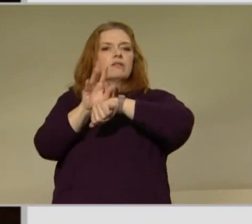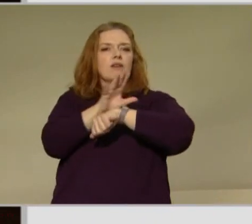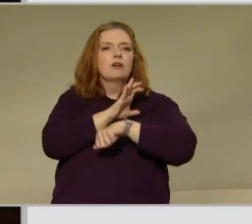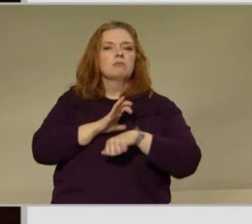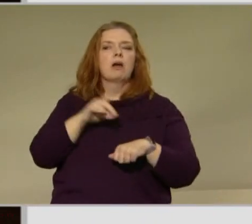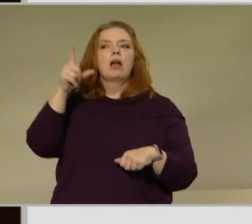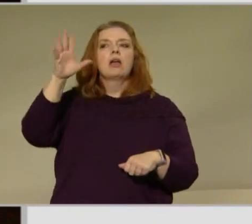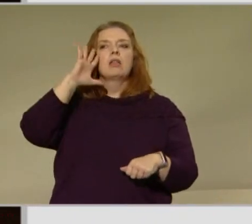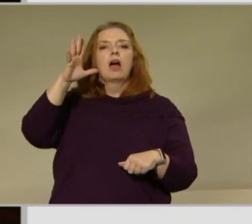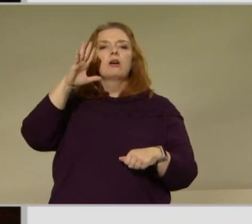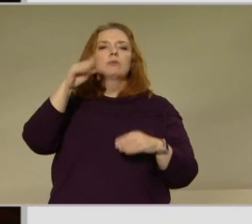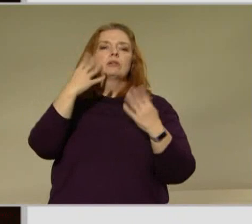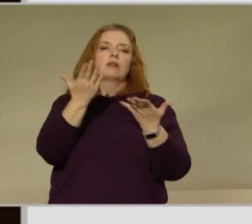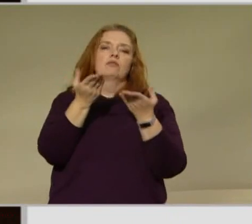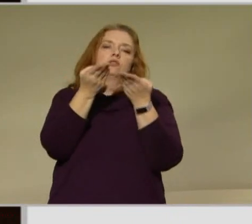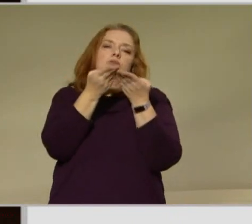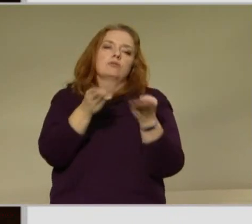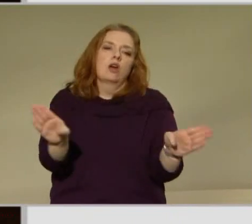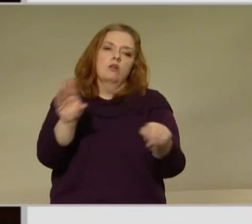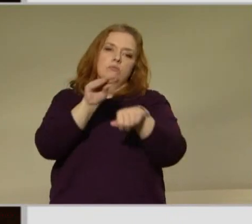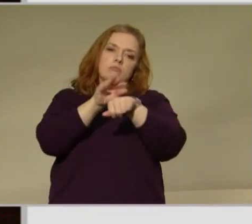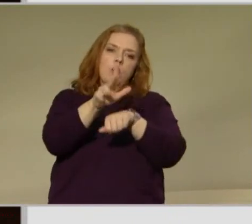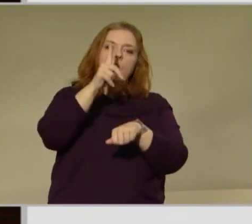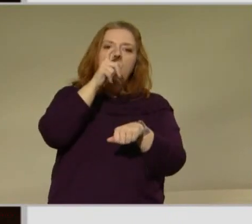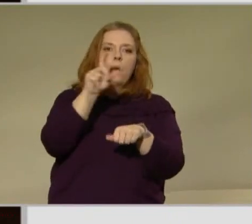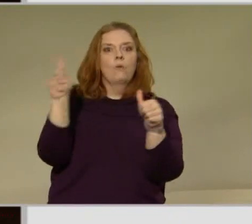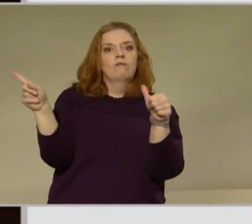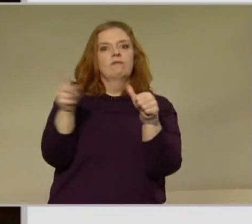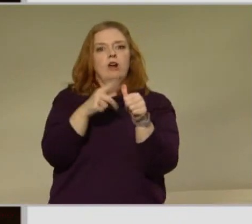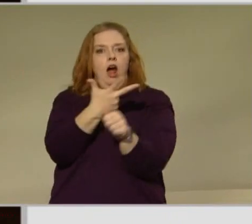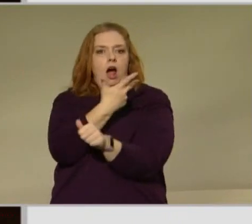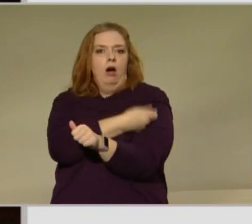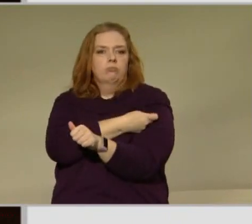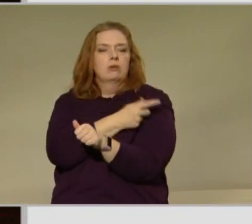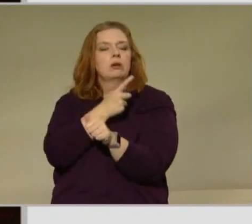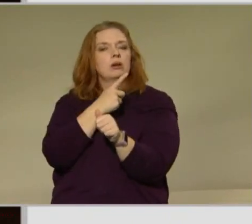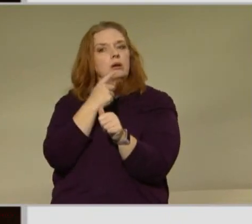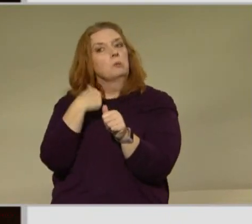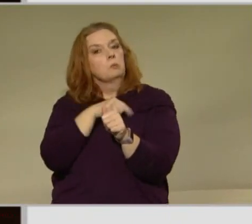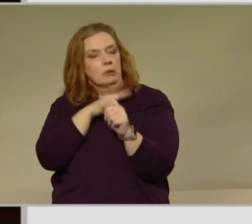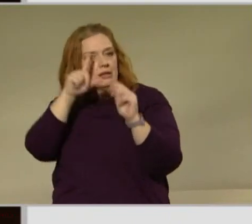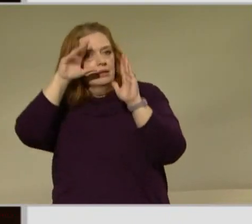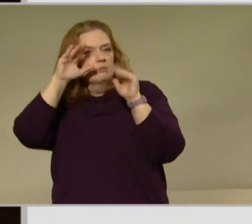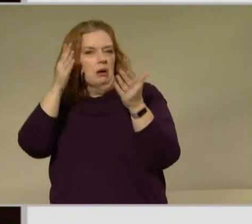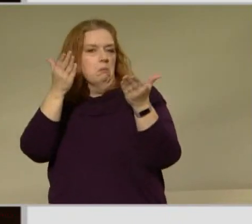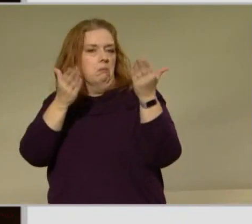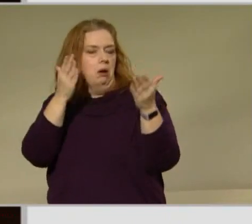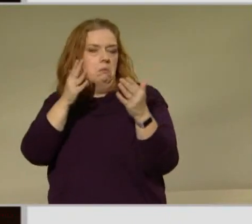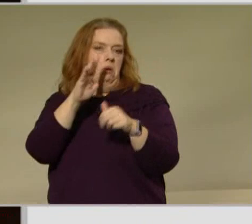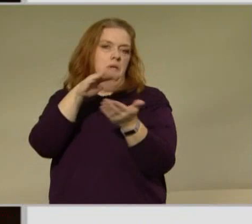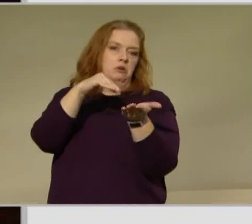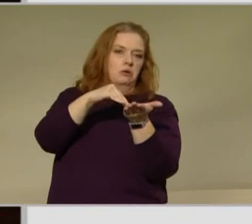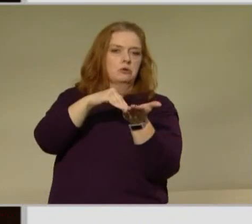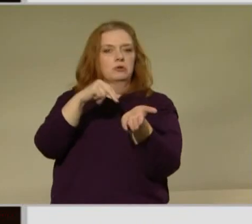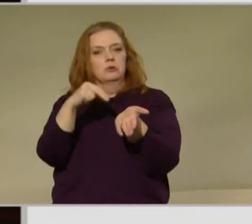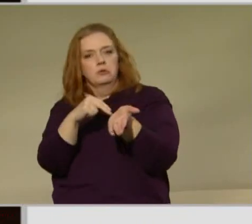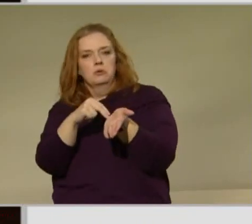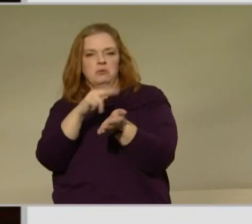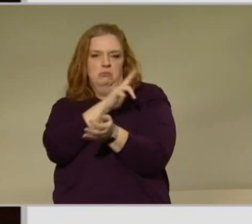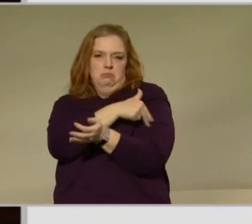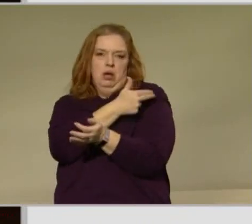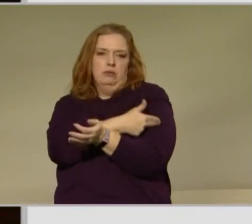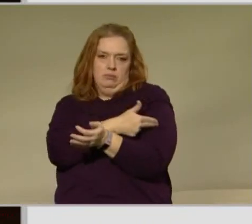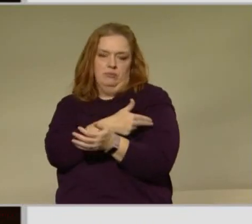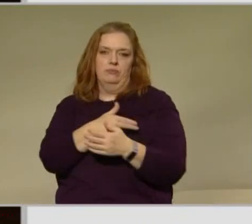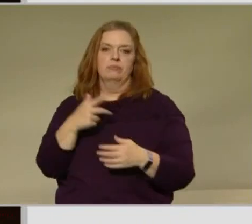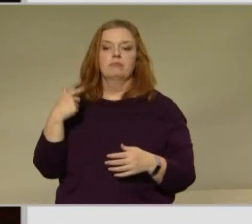first we think it'll most likely be health care workers and our job in Idaho will be working with our vaccine advisory committee how